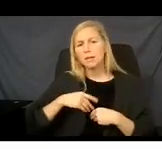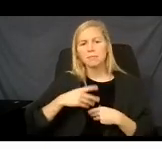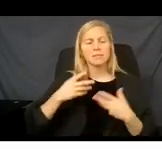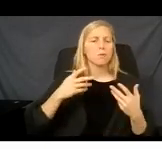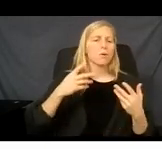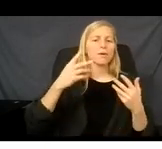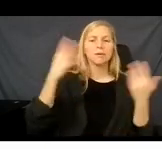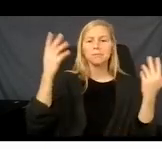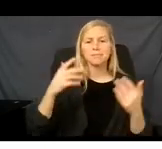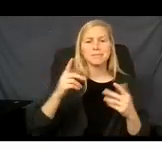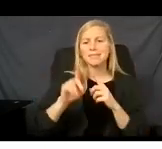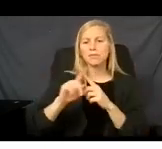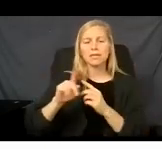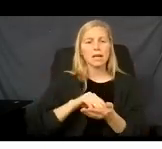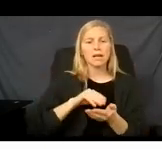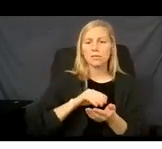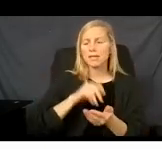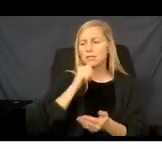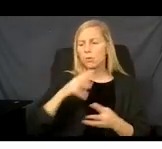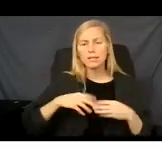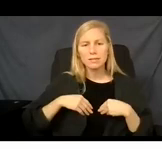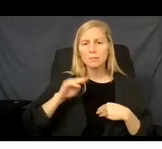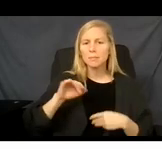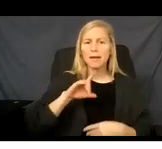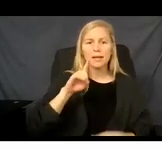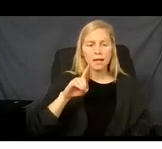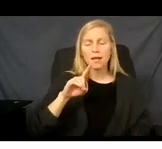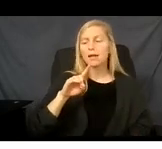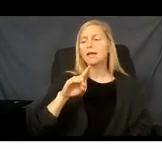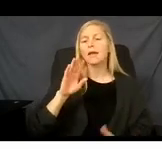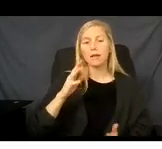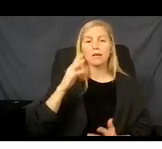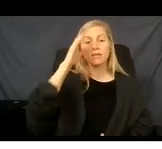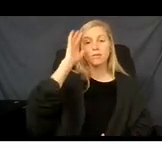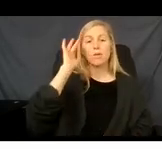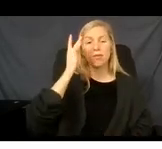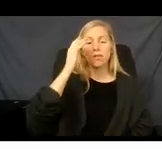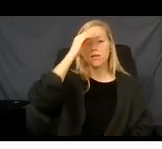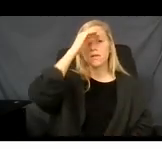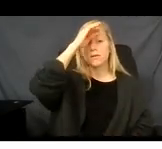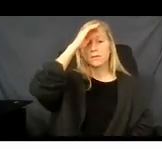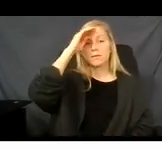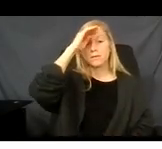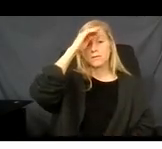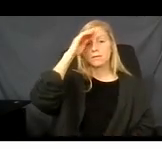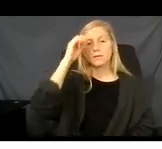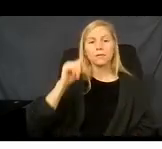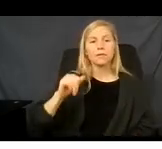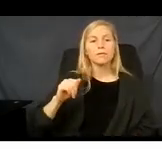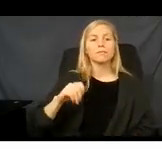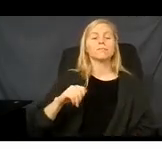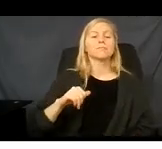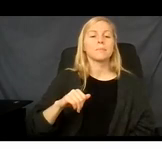When this happened and your eligibility changed from maybe essential plan or Advanced Premium Task Credit to Medicaid,